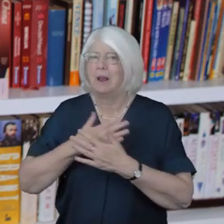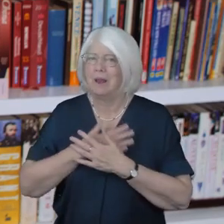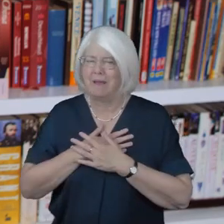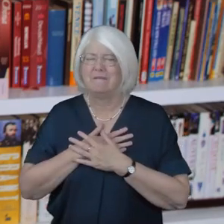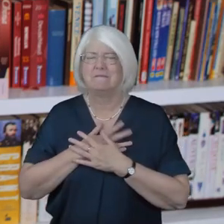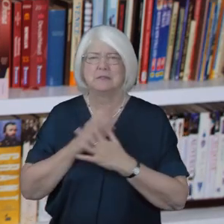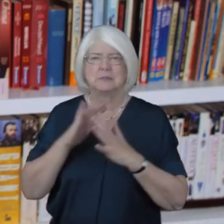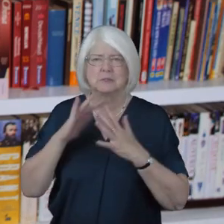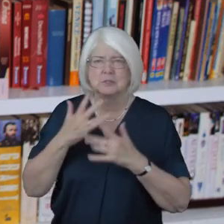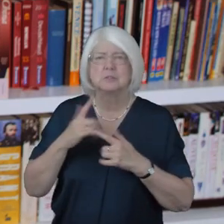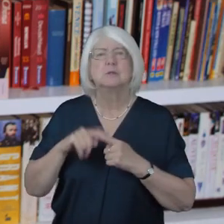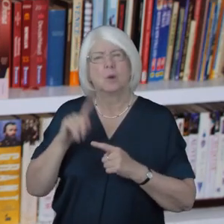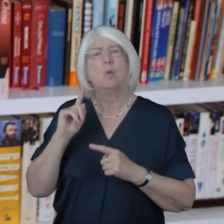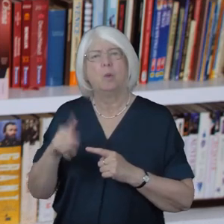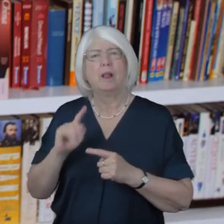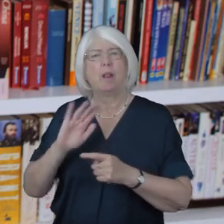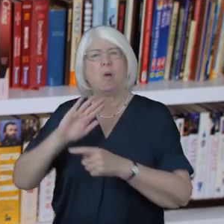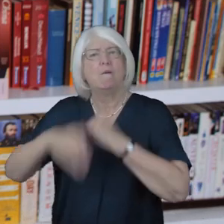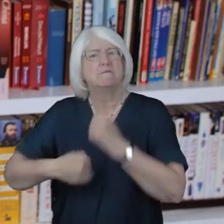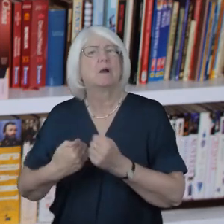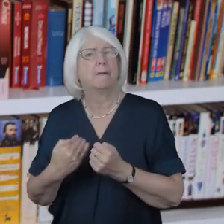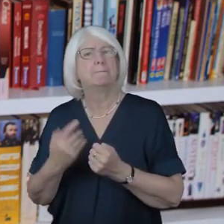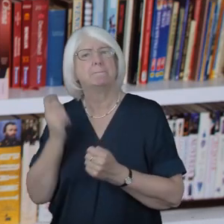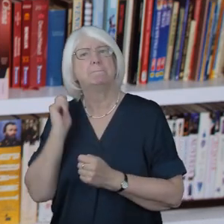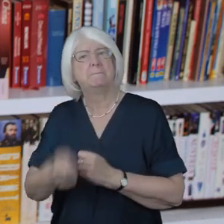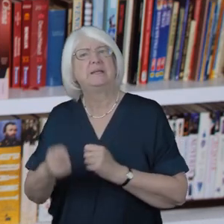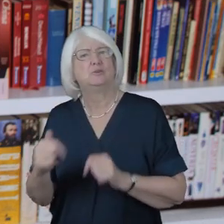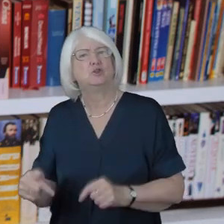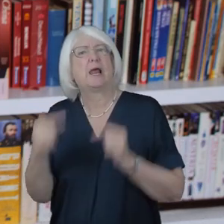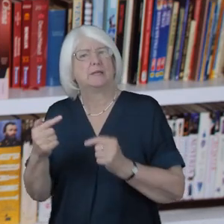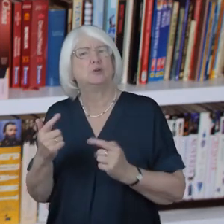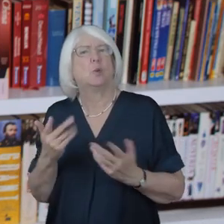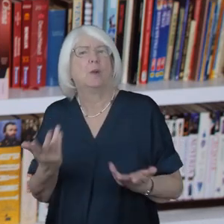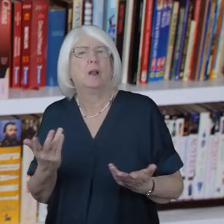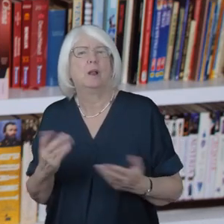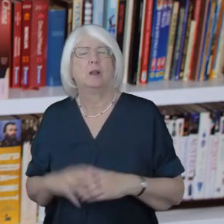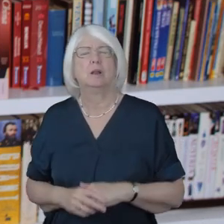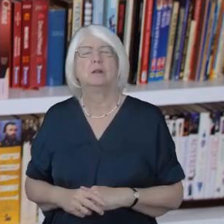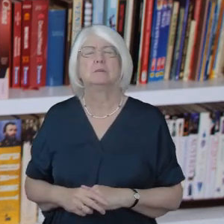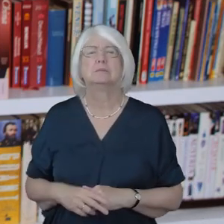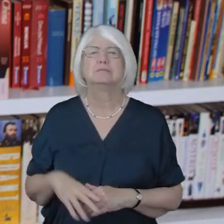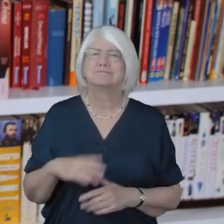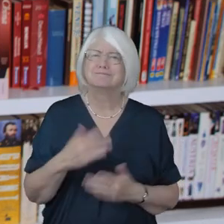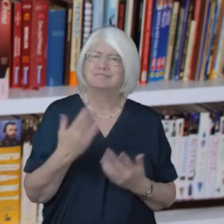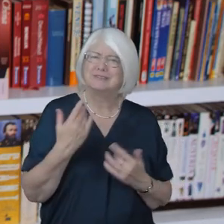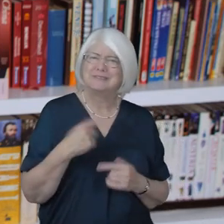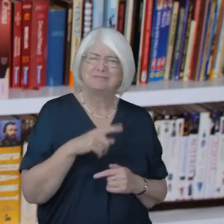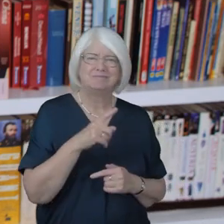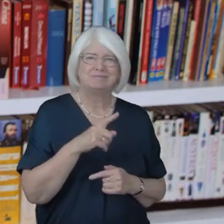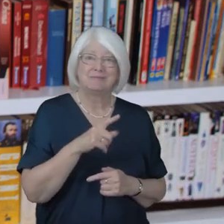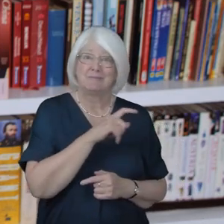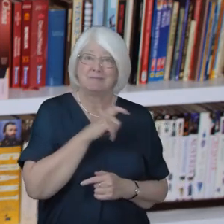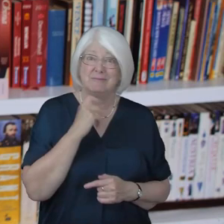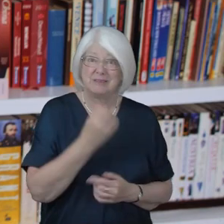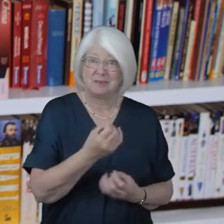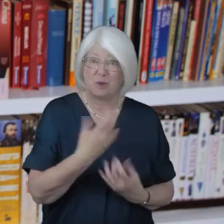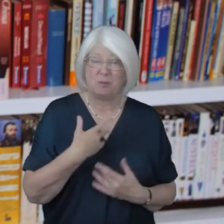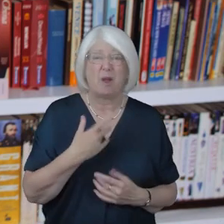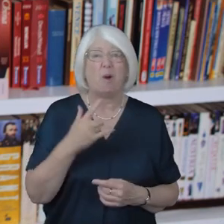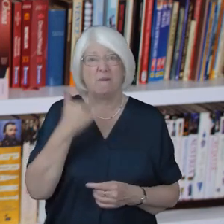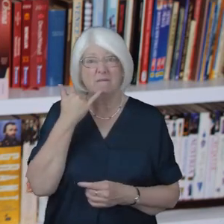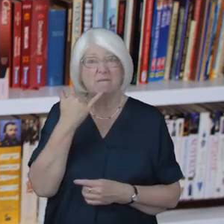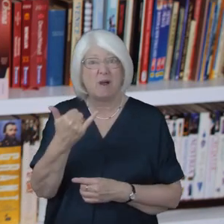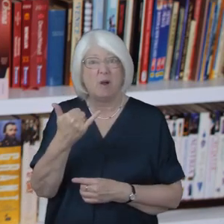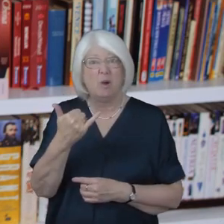be surmountable one of the saddest things I heard recently was a minister telling me how he'd rung a parishioner who was home